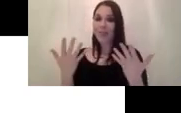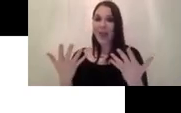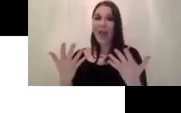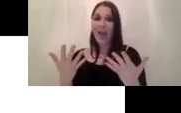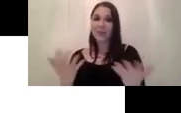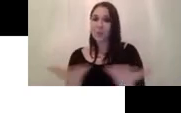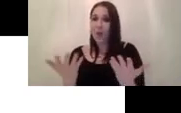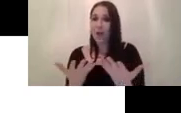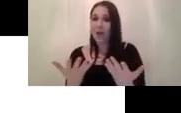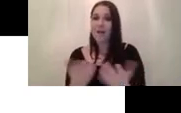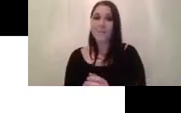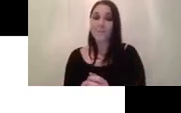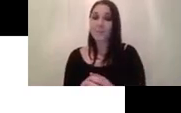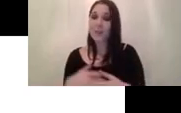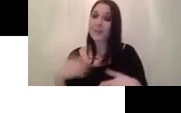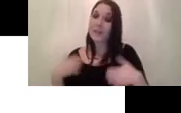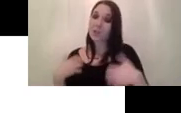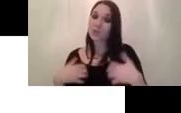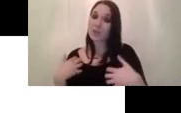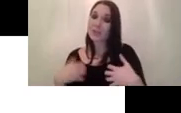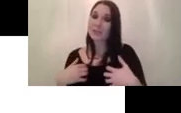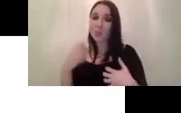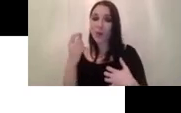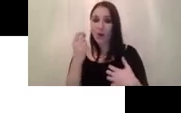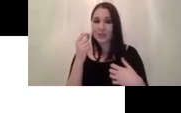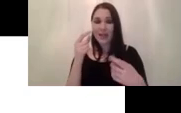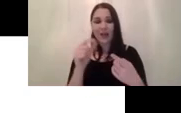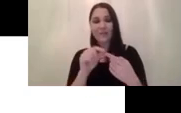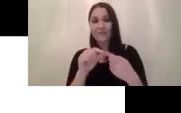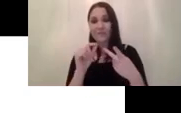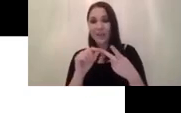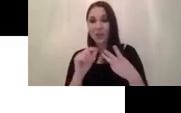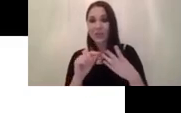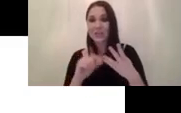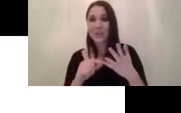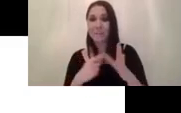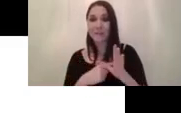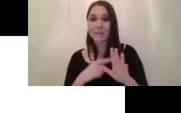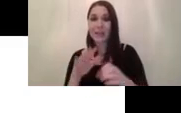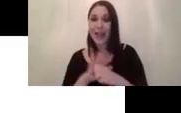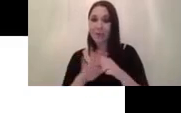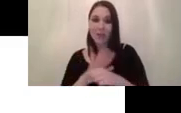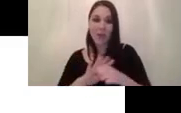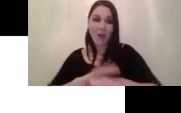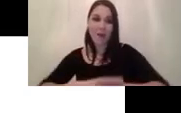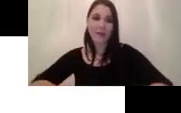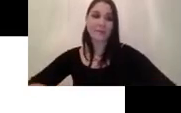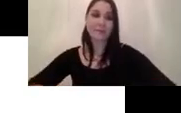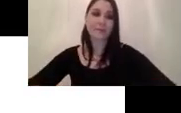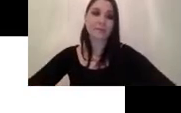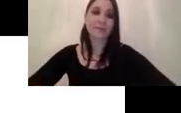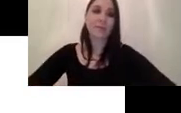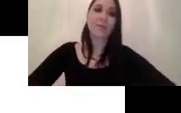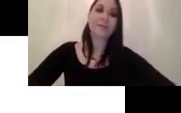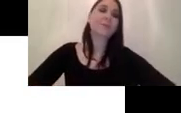you wanna understand the fingertips uh area instead of just the center of the the hand so